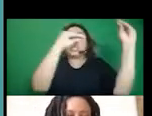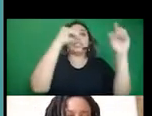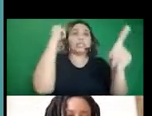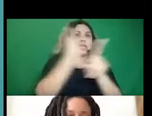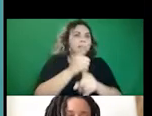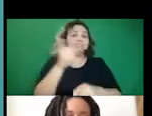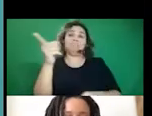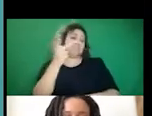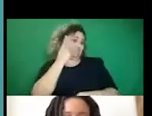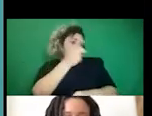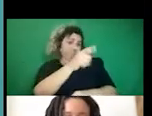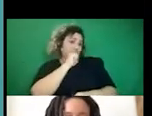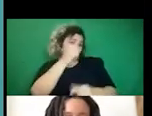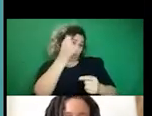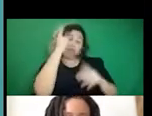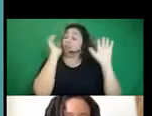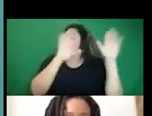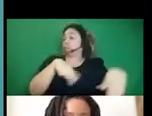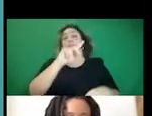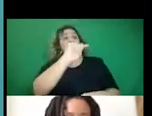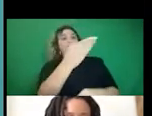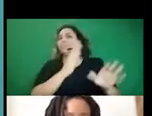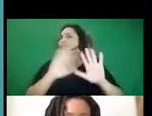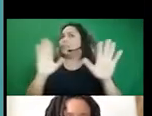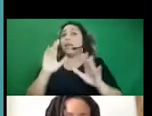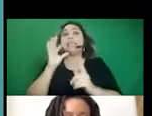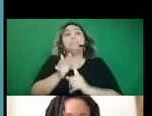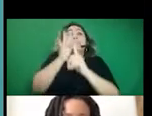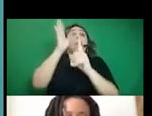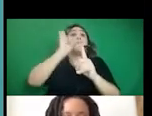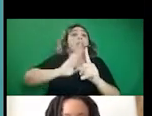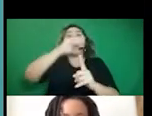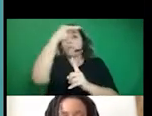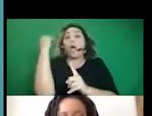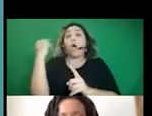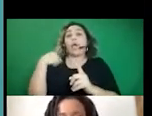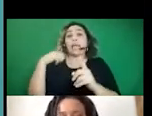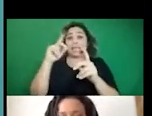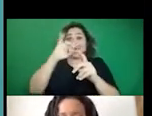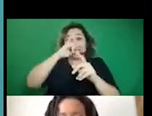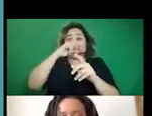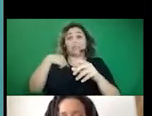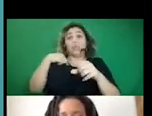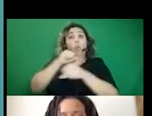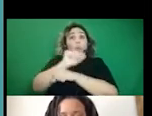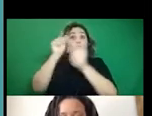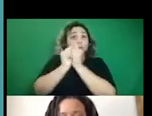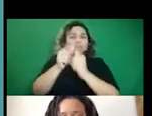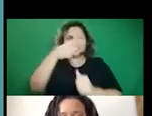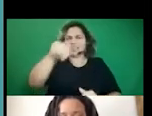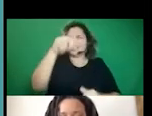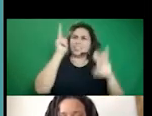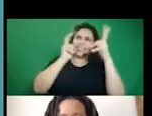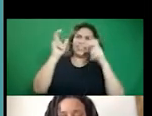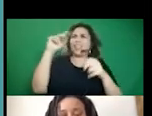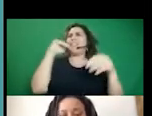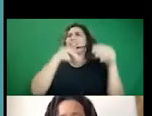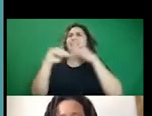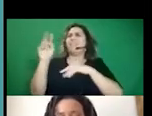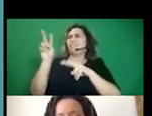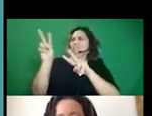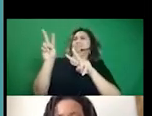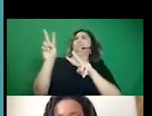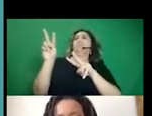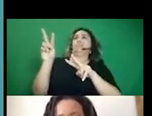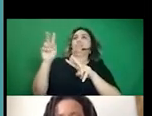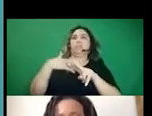I think, especially for the black and brown kids that I work with, it's very difficult for them to hear those lies because to them, they